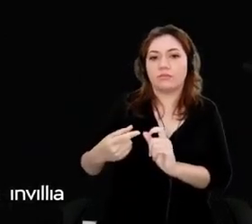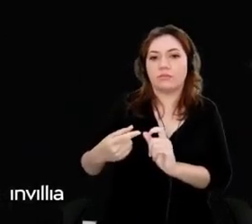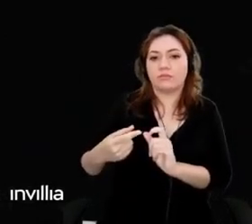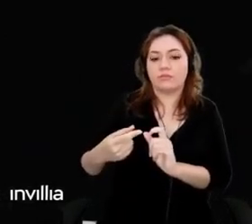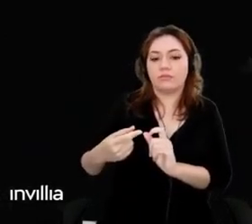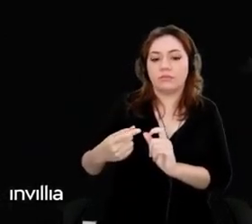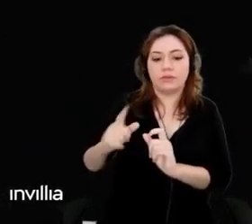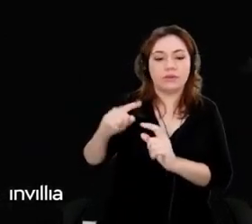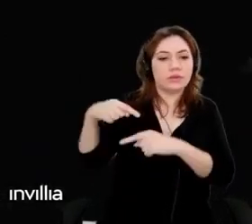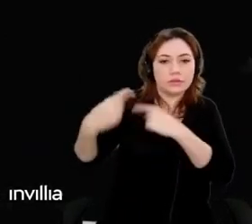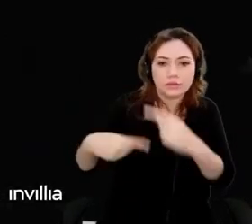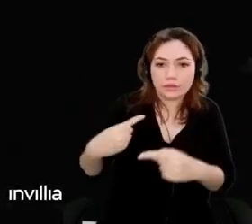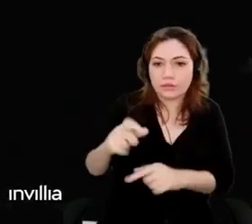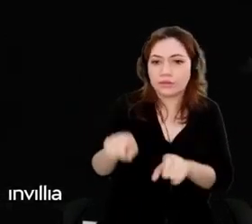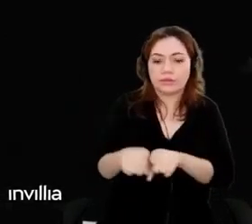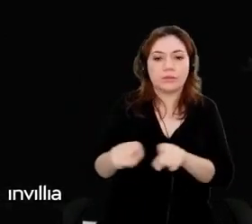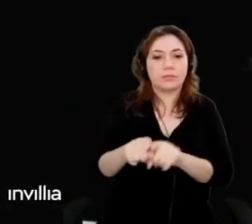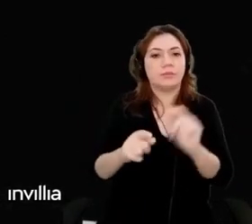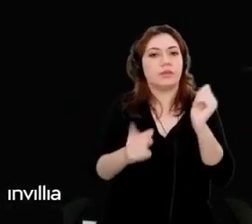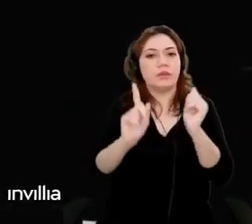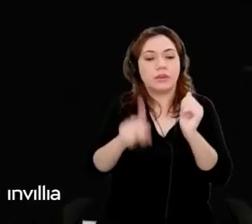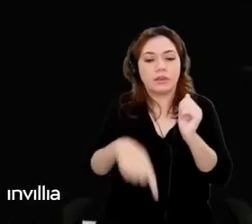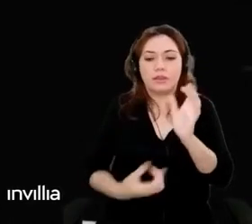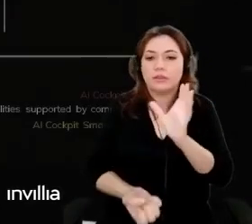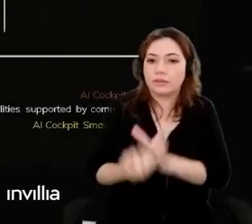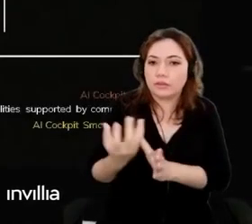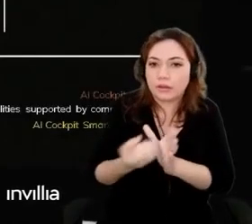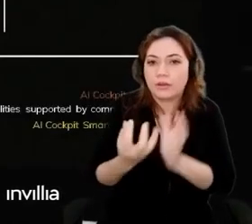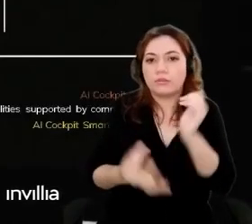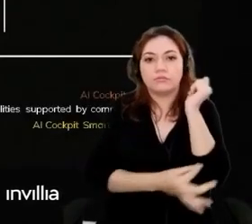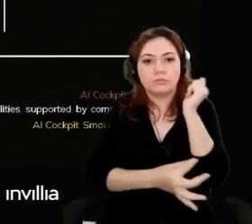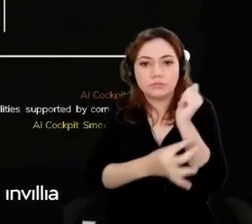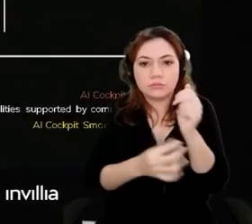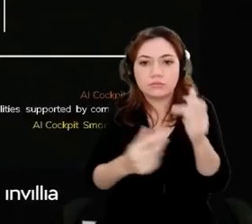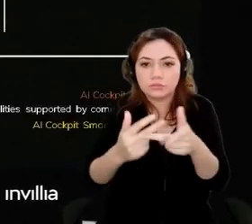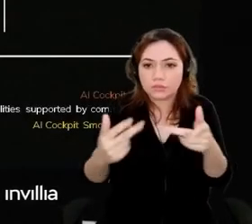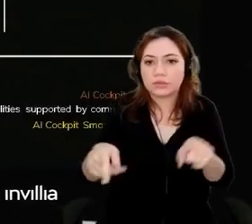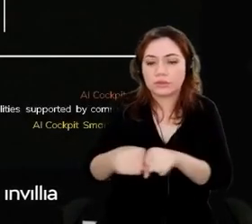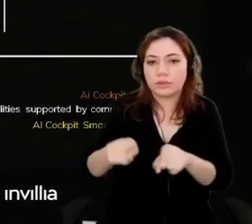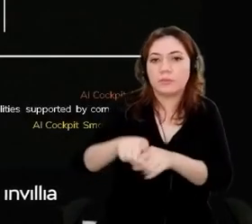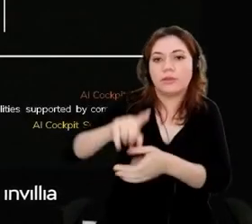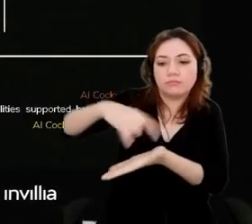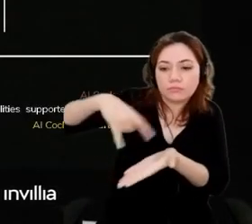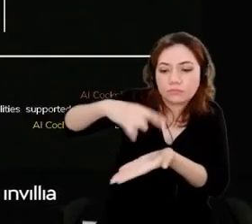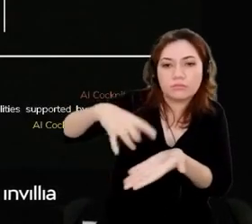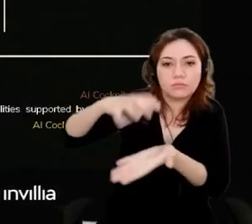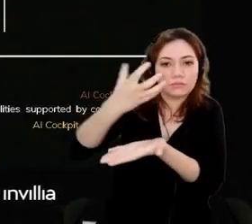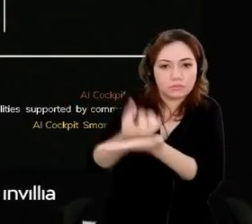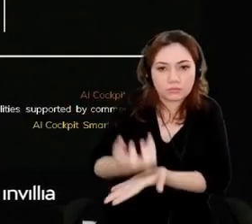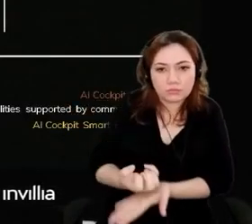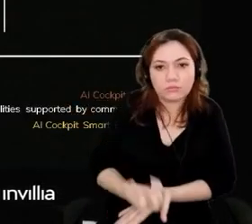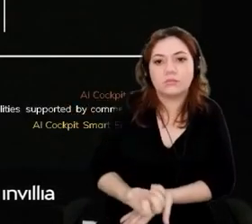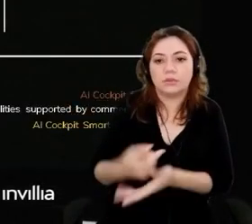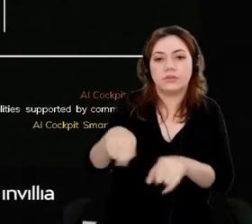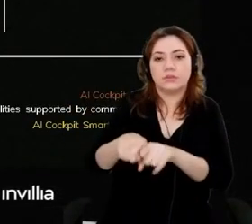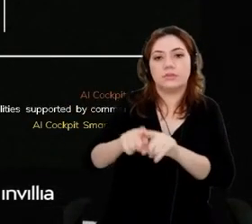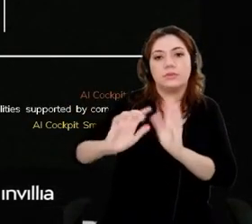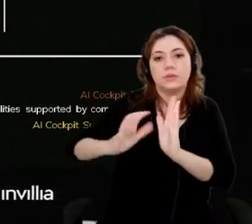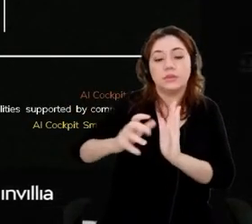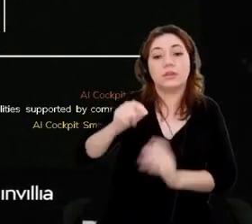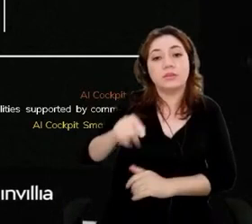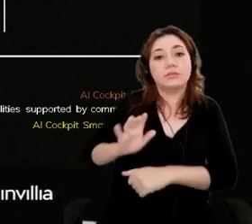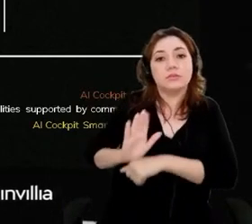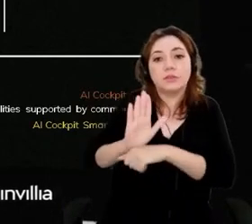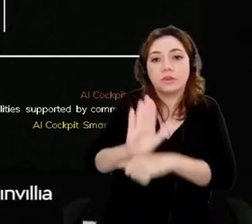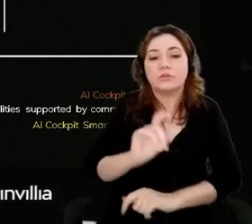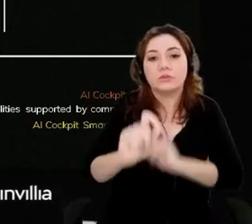code based on documentation and boiler plates. And from there, it is used to help generating all the unit testing,